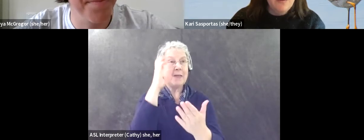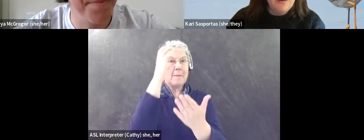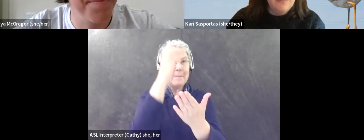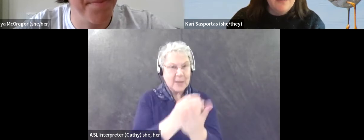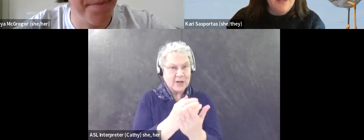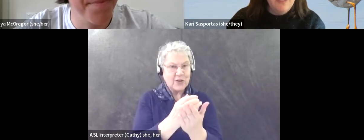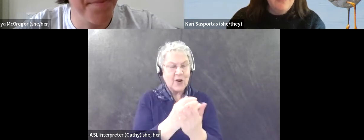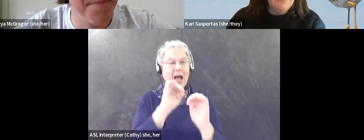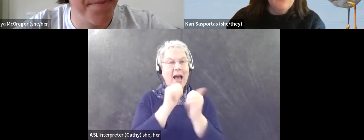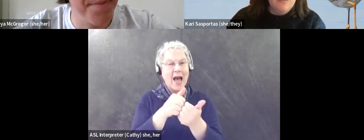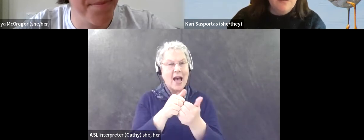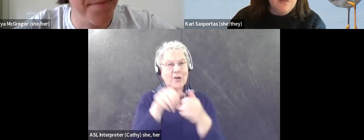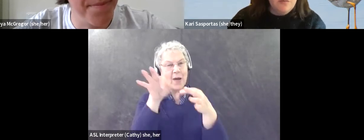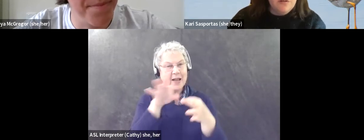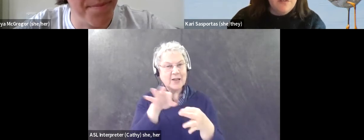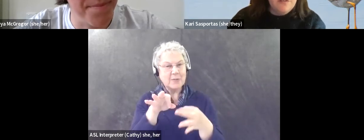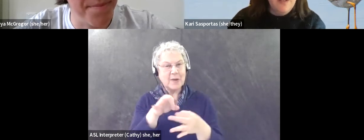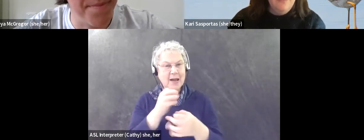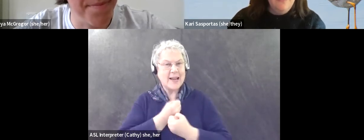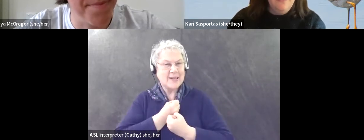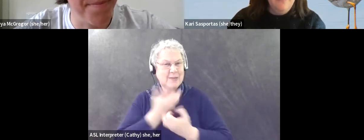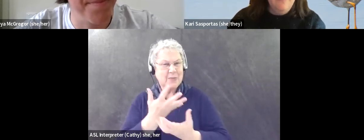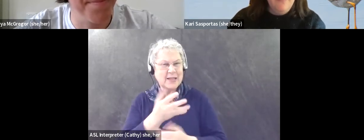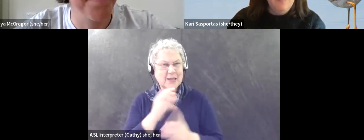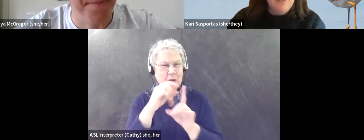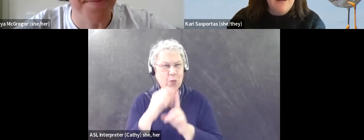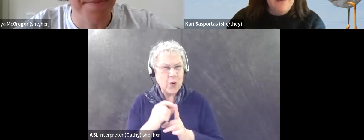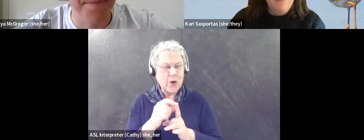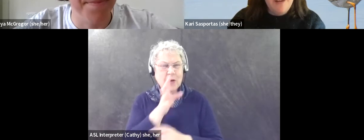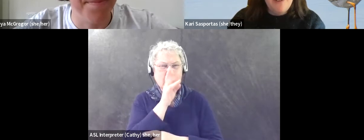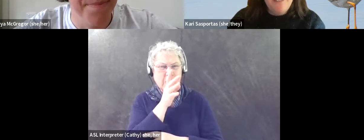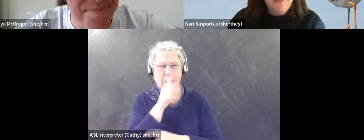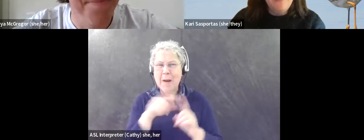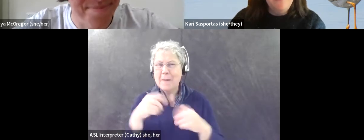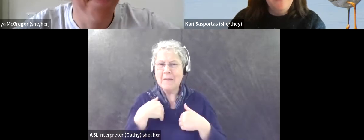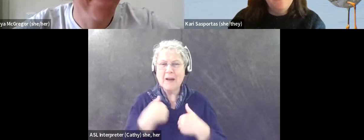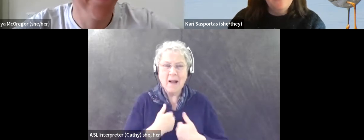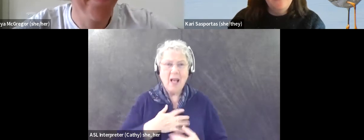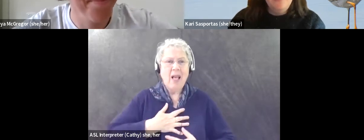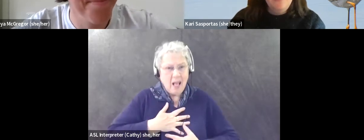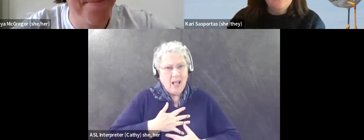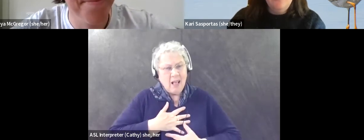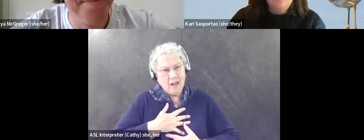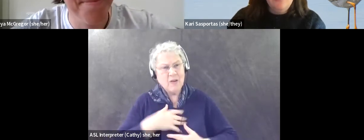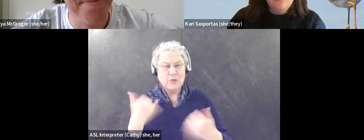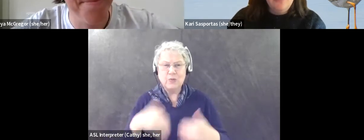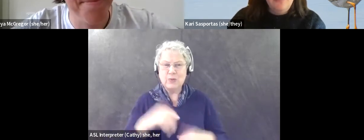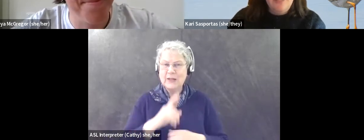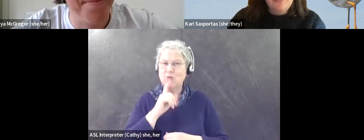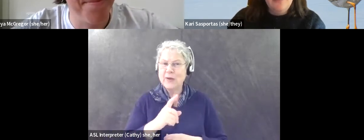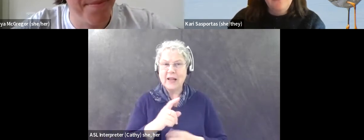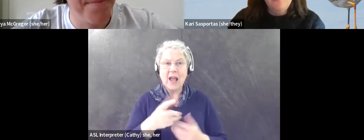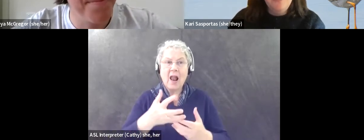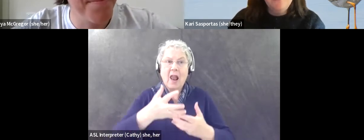What are the words? Now I got to produce these words. I'm tired. I'm out of breath, that kind of thing. And so it's really production,